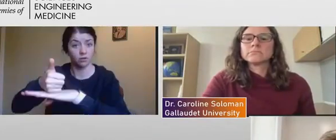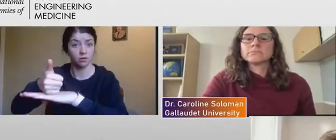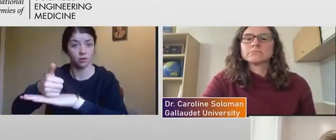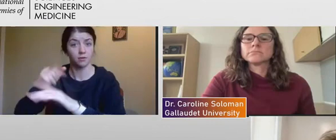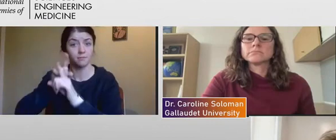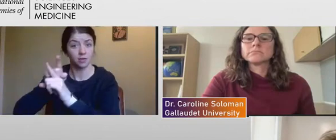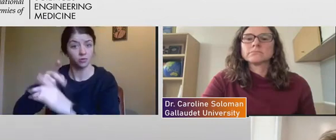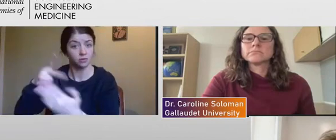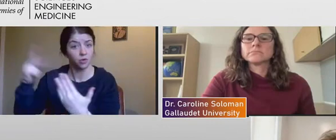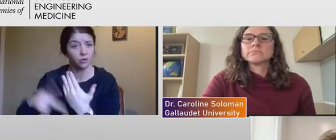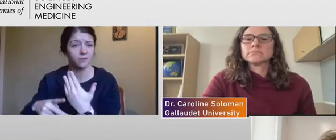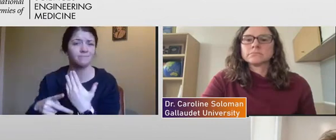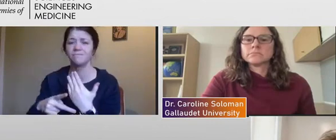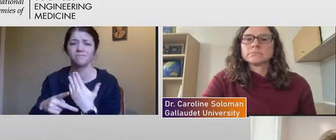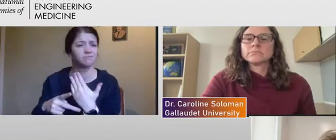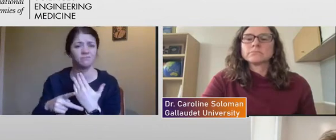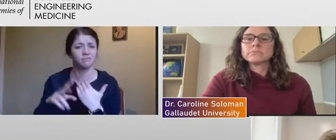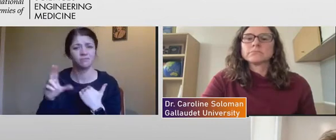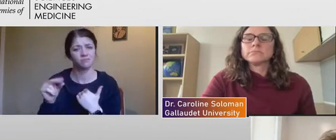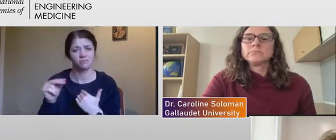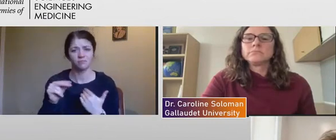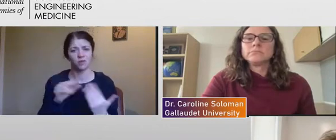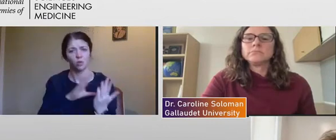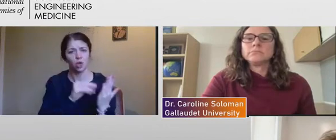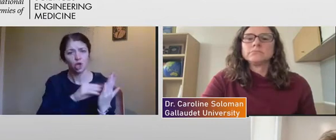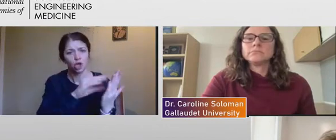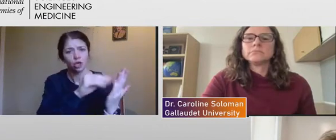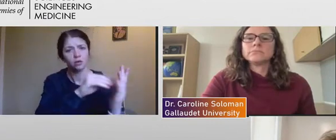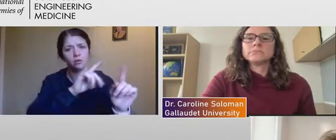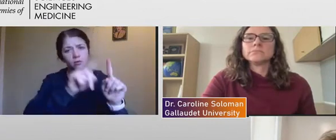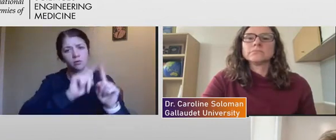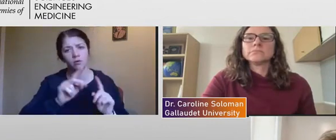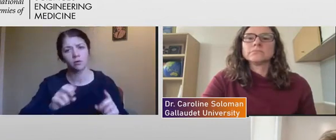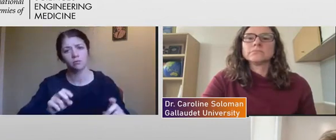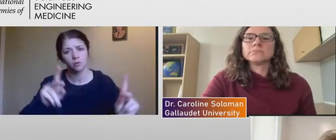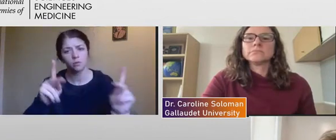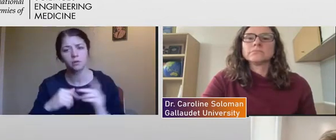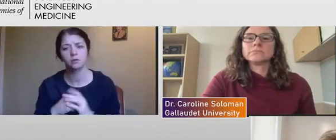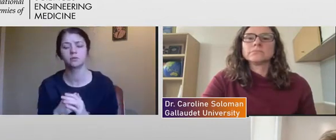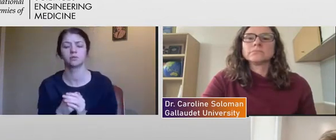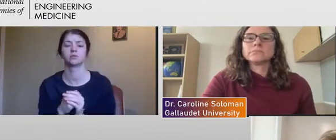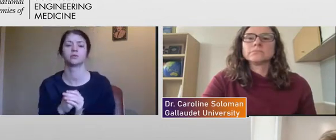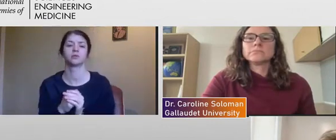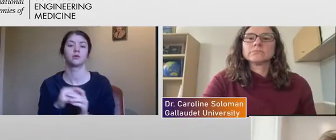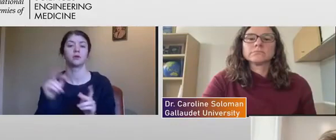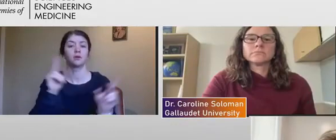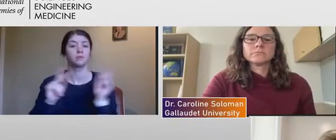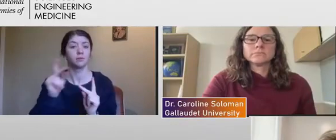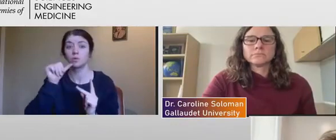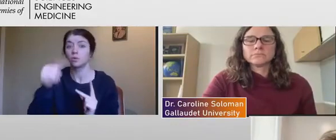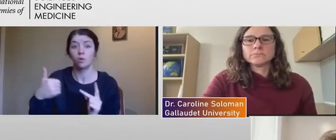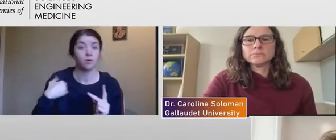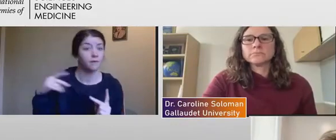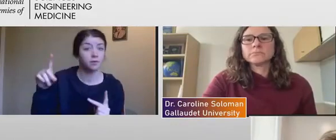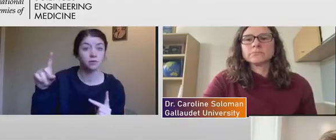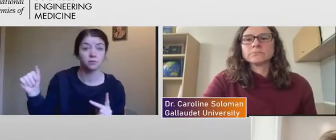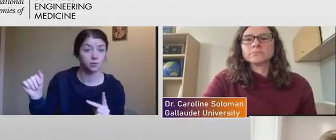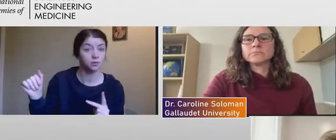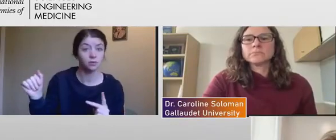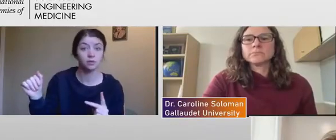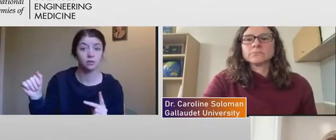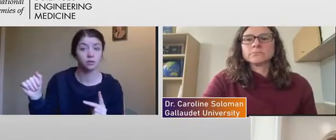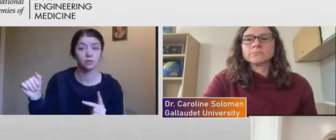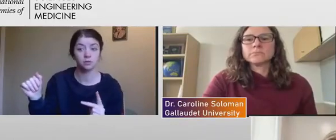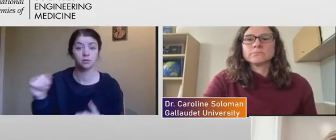learn about, you know, opportunities or, you know, uh, people who don't have disabilities and faculty